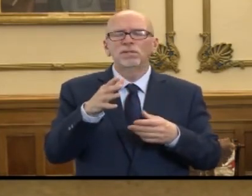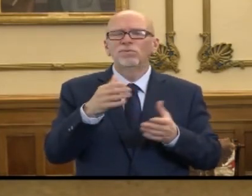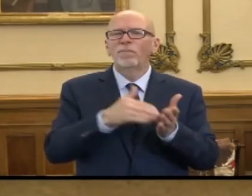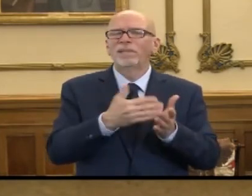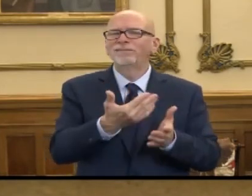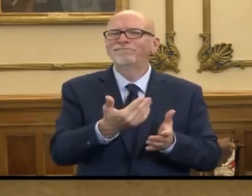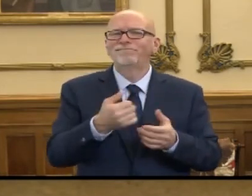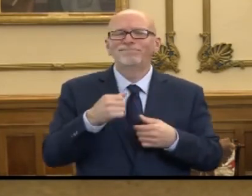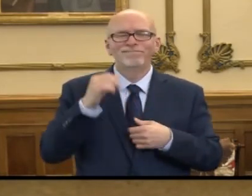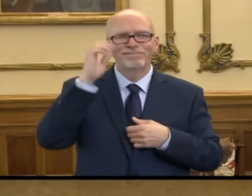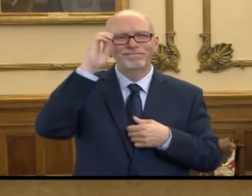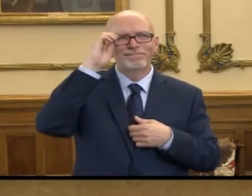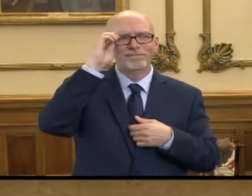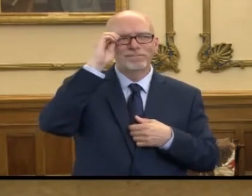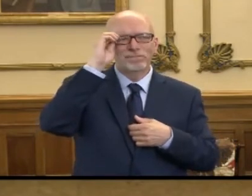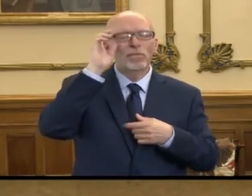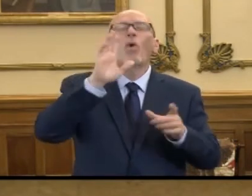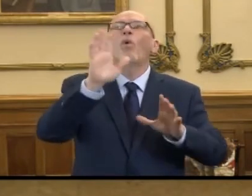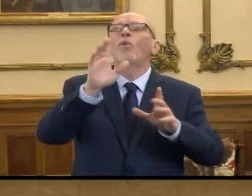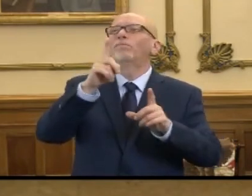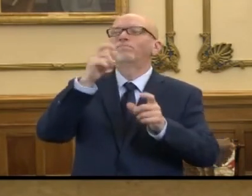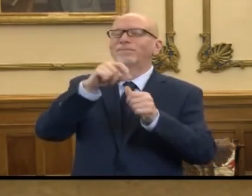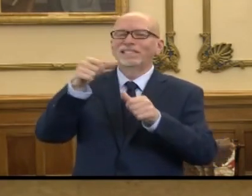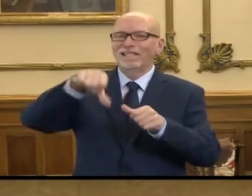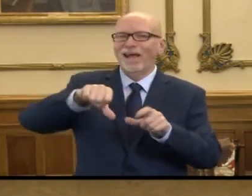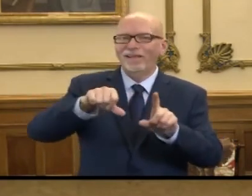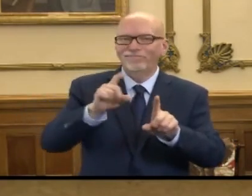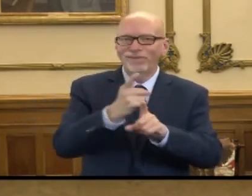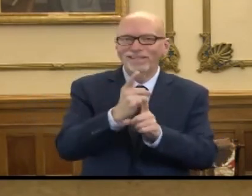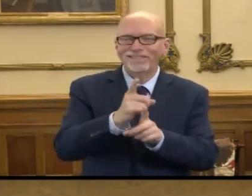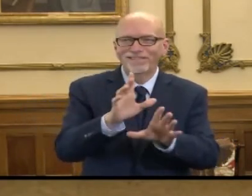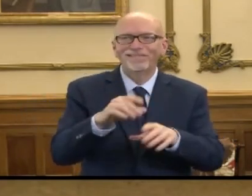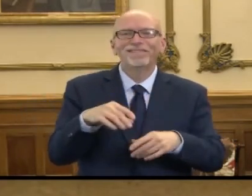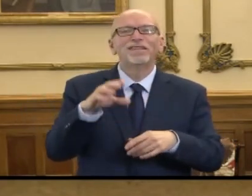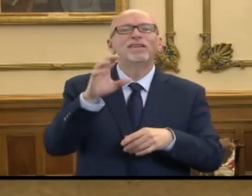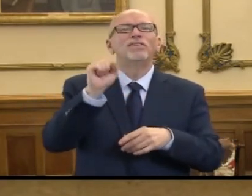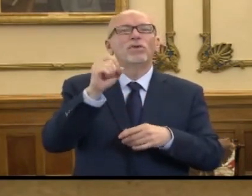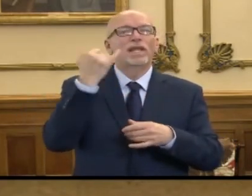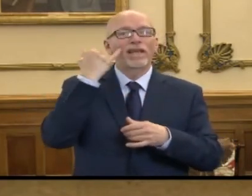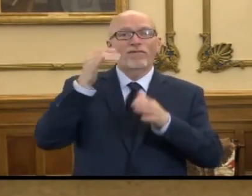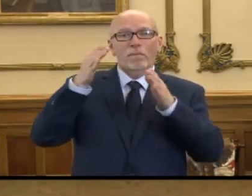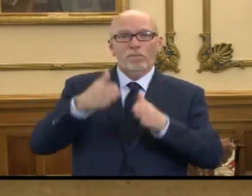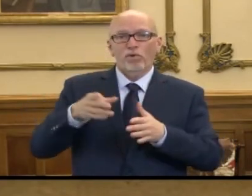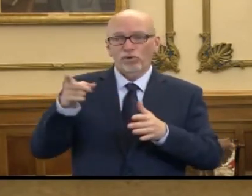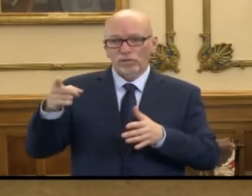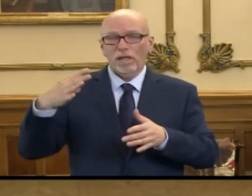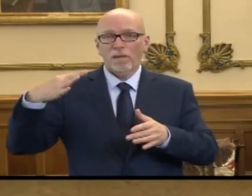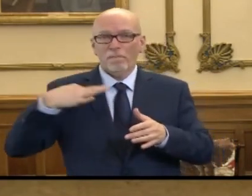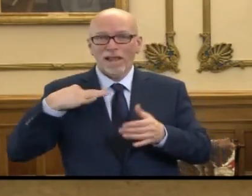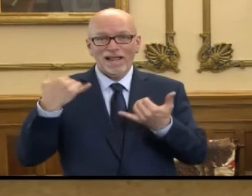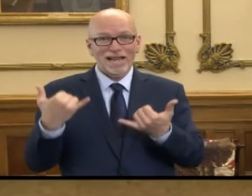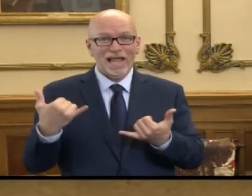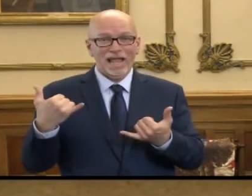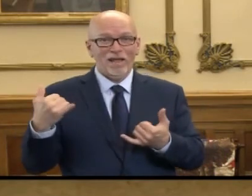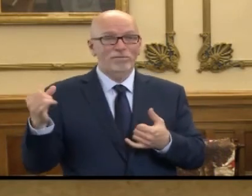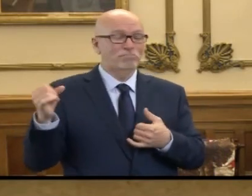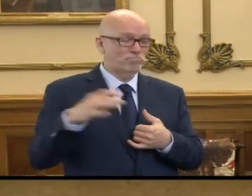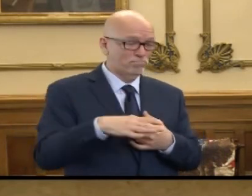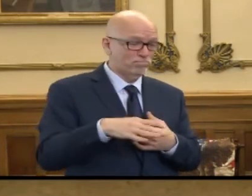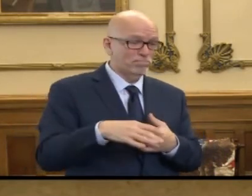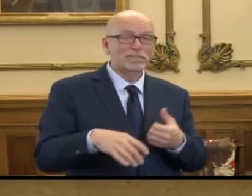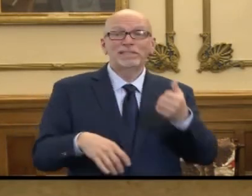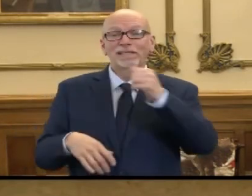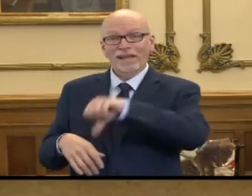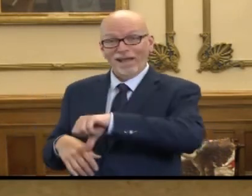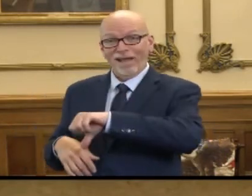please? The denied. The denied. Okay, for the denied, yes. So when an individual applies now, they will be